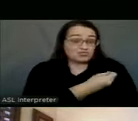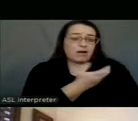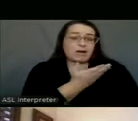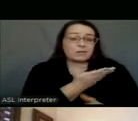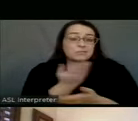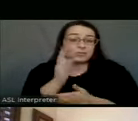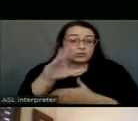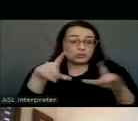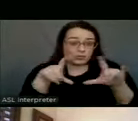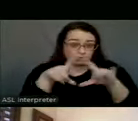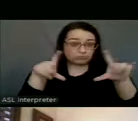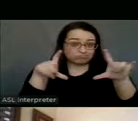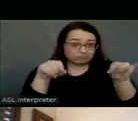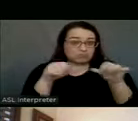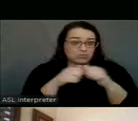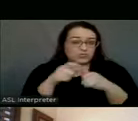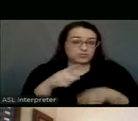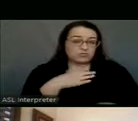their card.